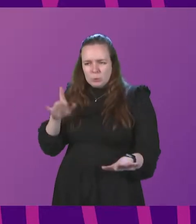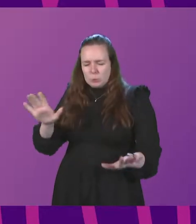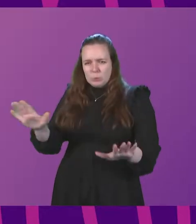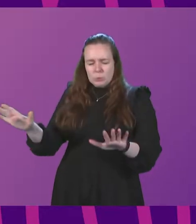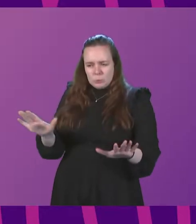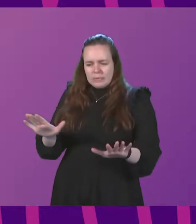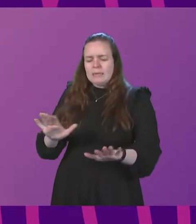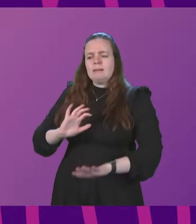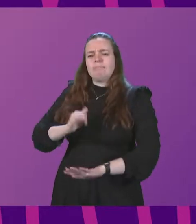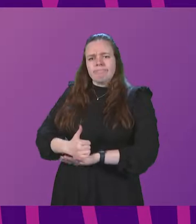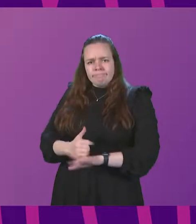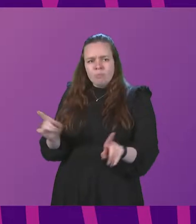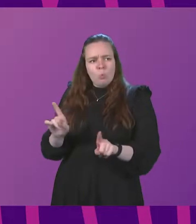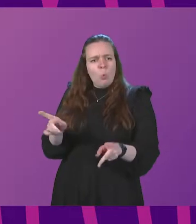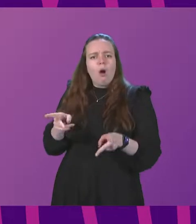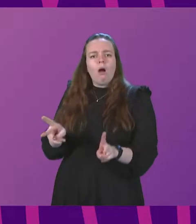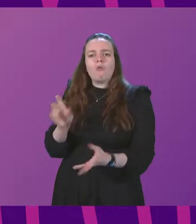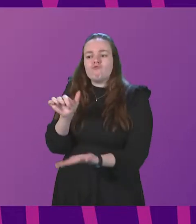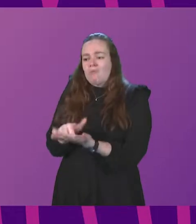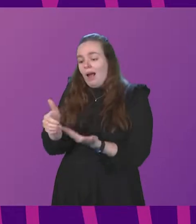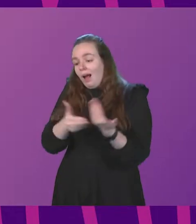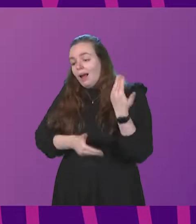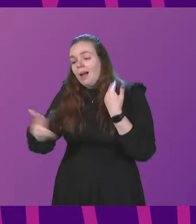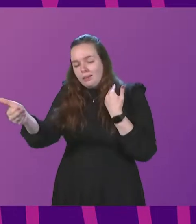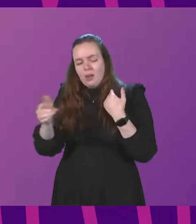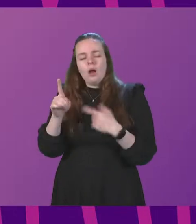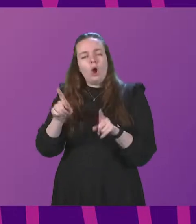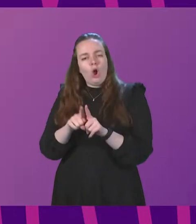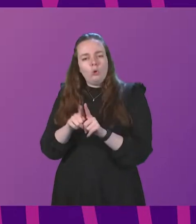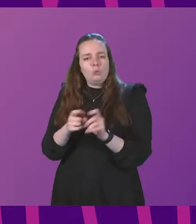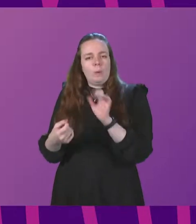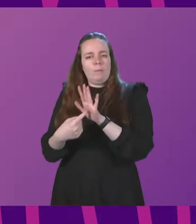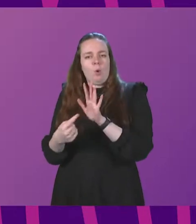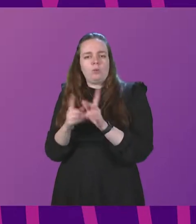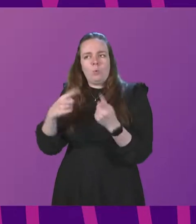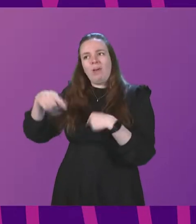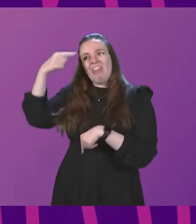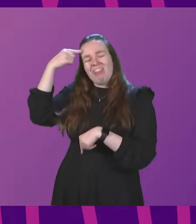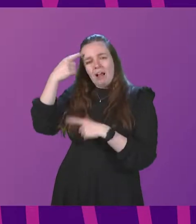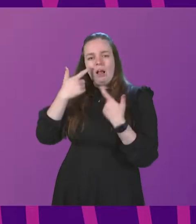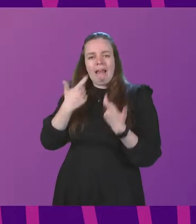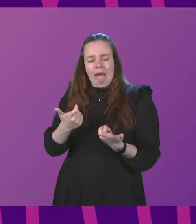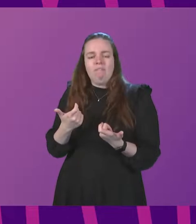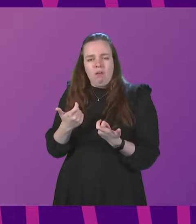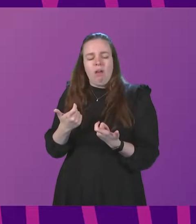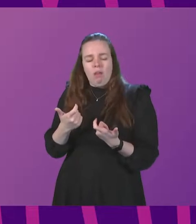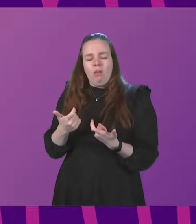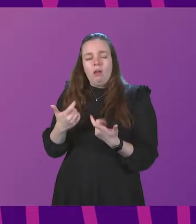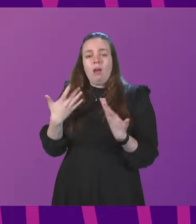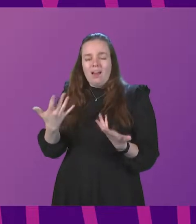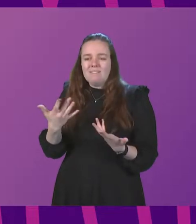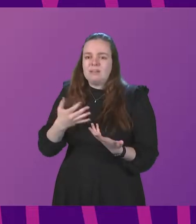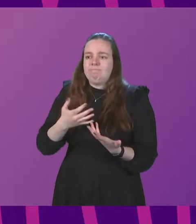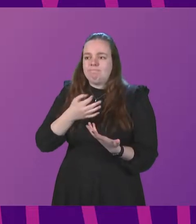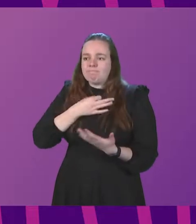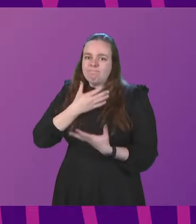about the approaches that are right for the future, but it is also important that we think carefully about this. There is a temptation, and